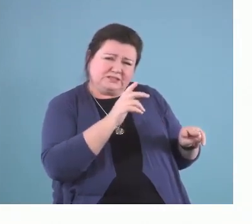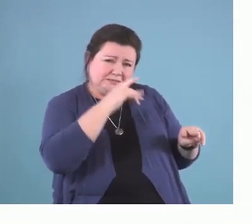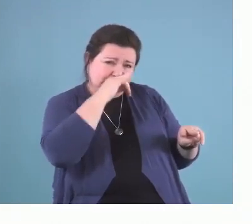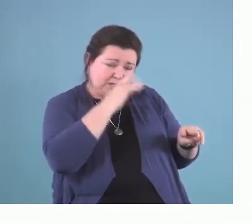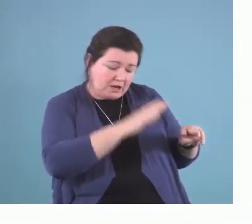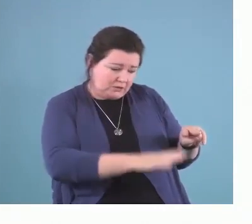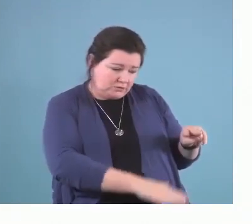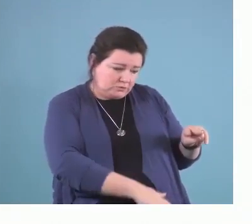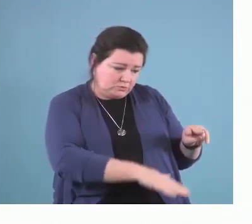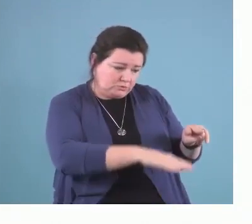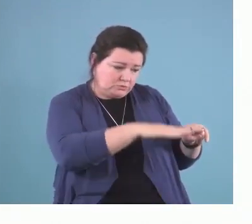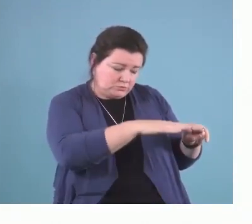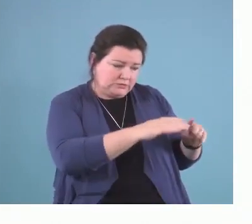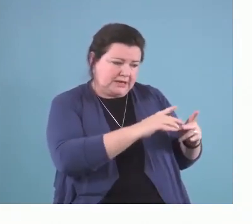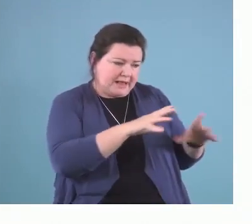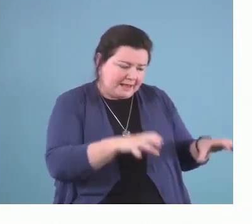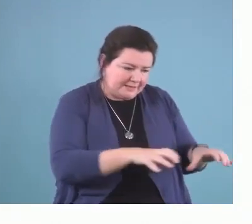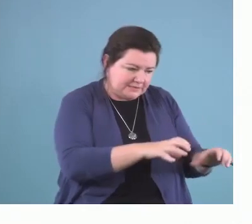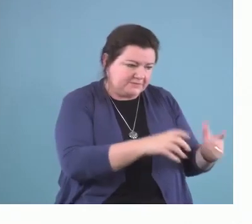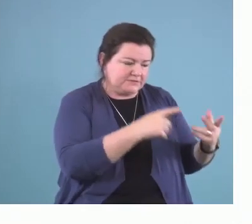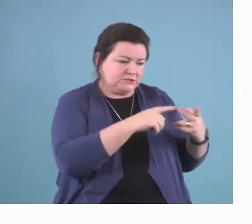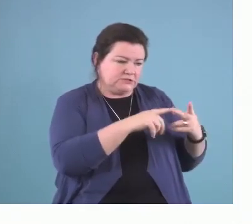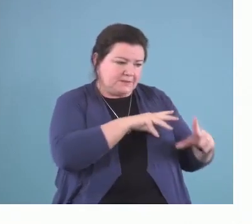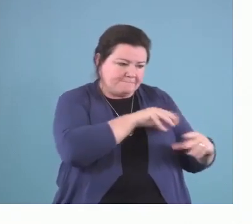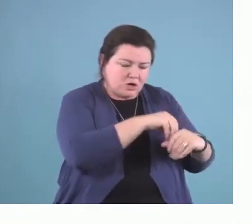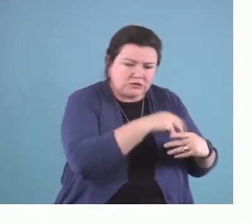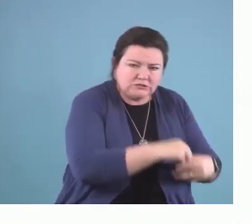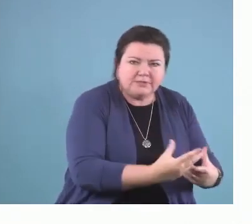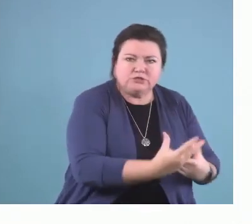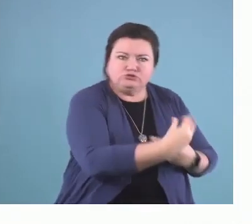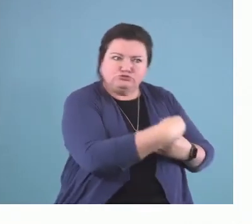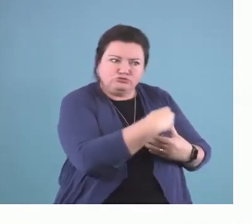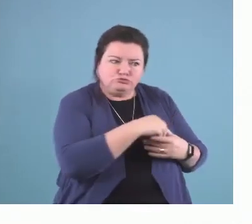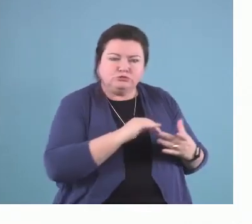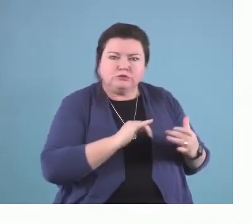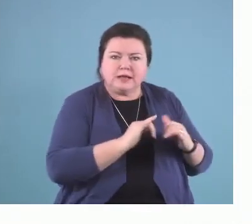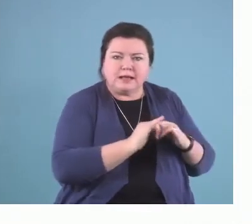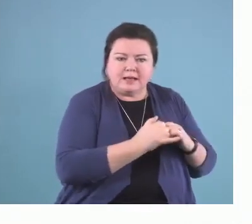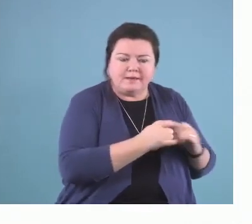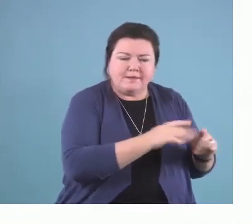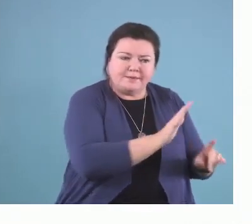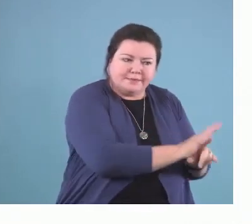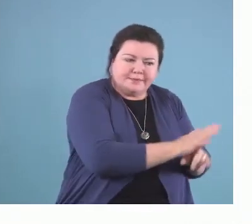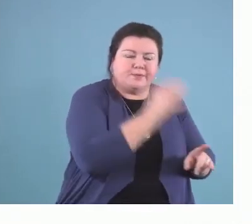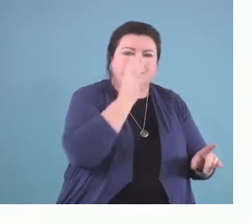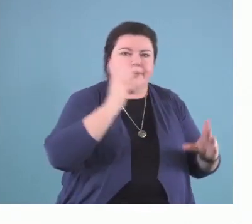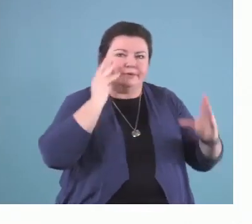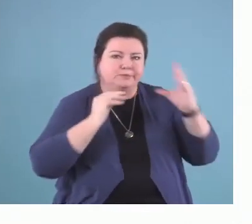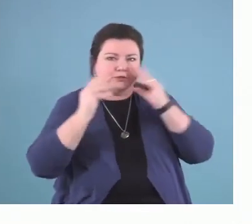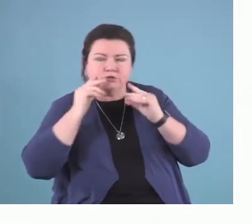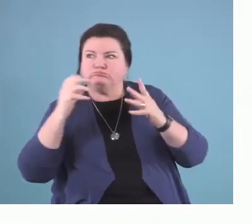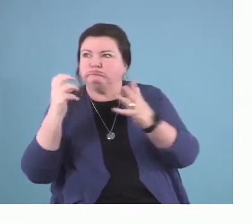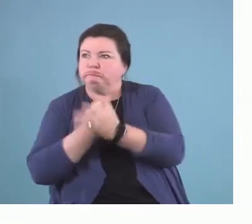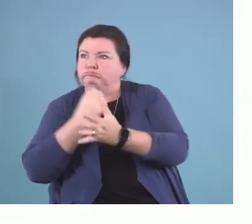activities and participation, and how they're going to experience and take opportunities and